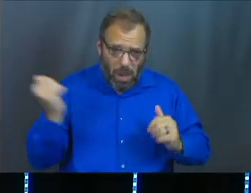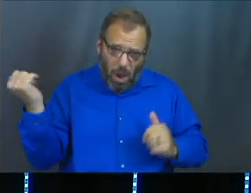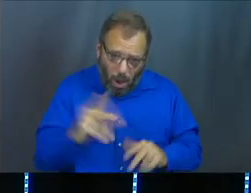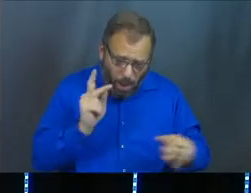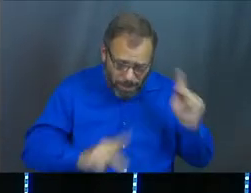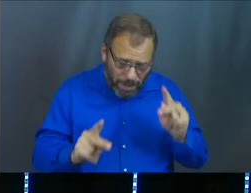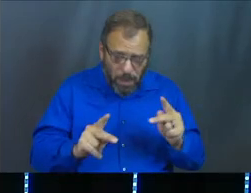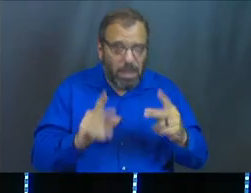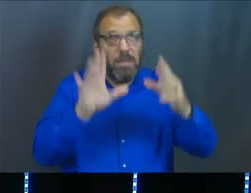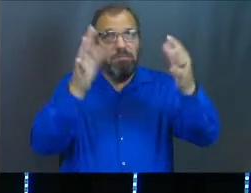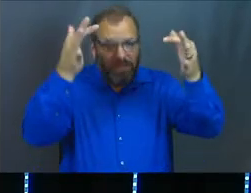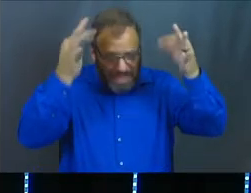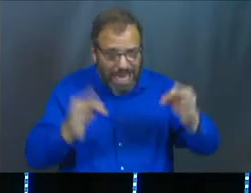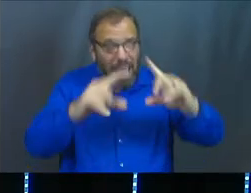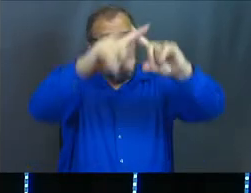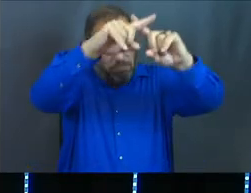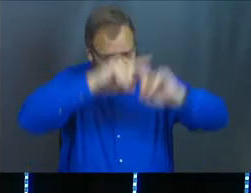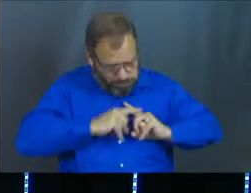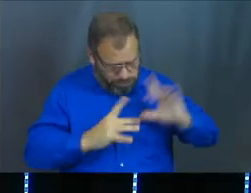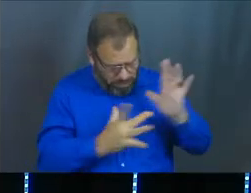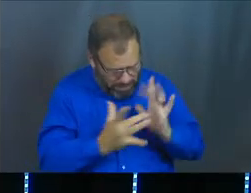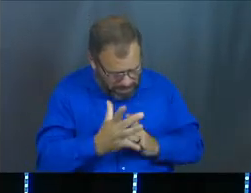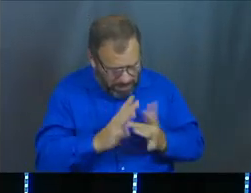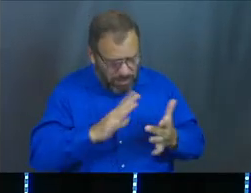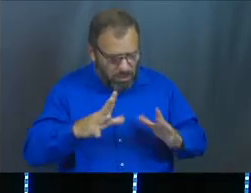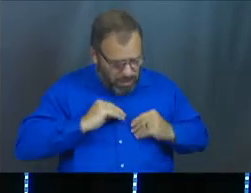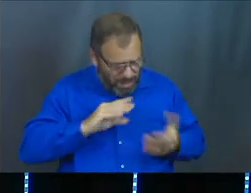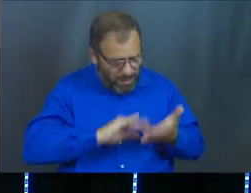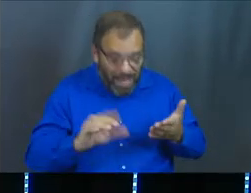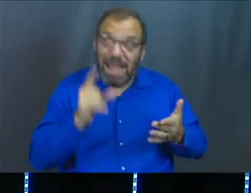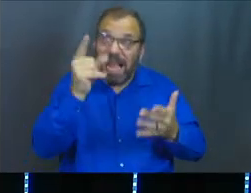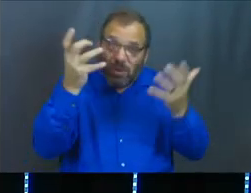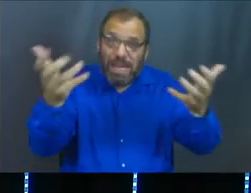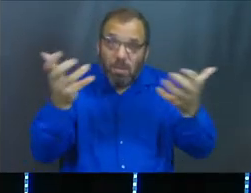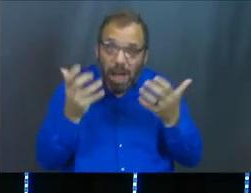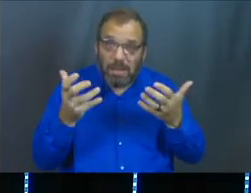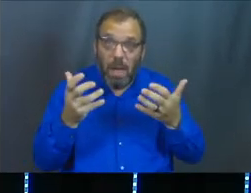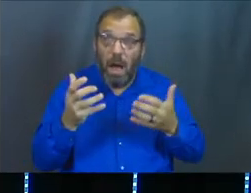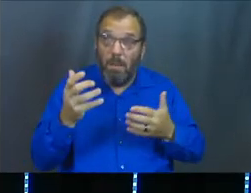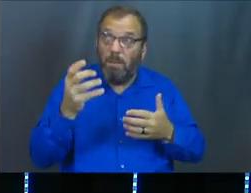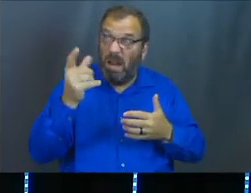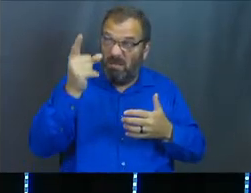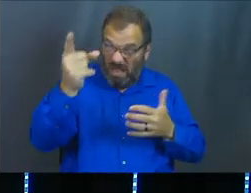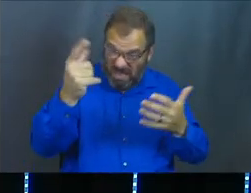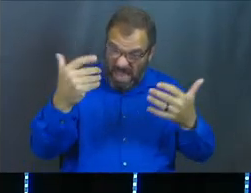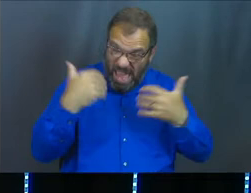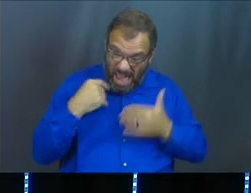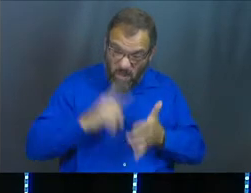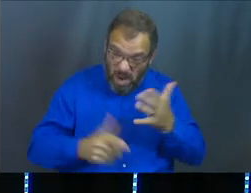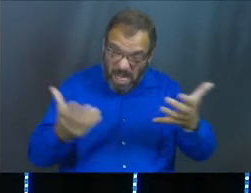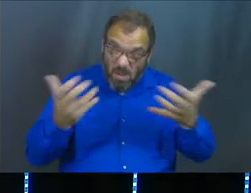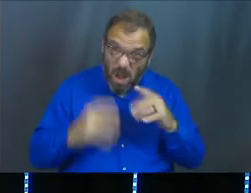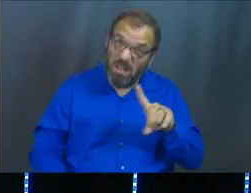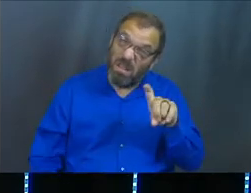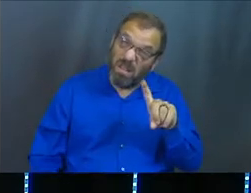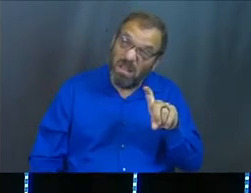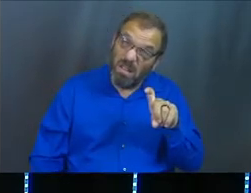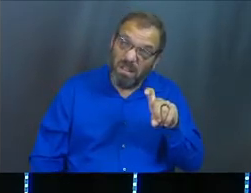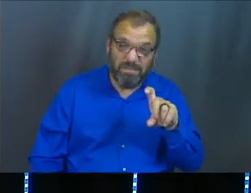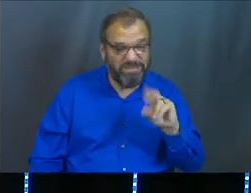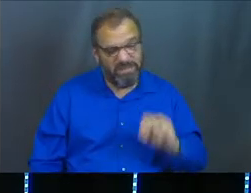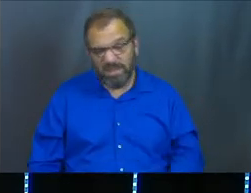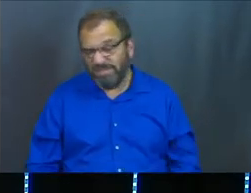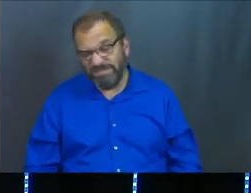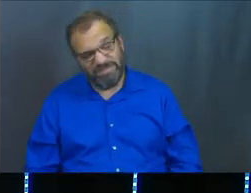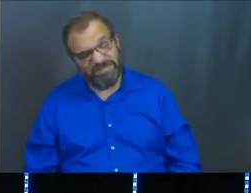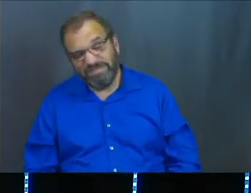lived to choose Jesus Christ and to be forgiven. That's what he wants. But does God get what he wants? No.